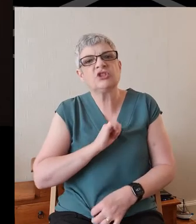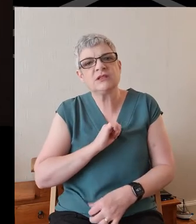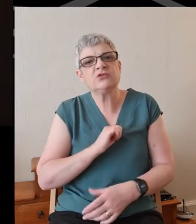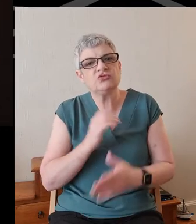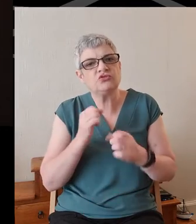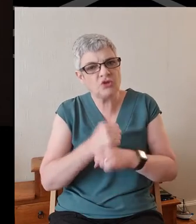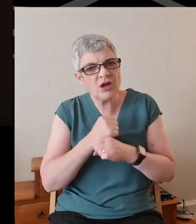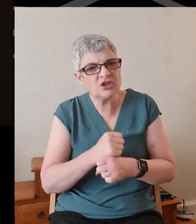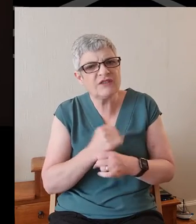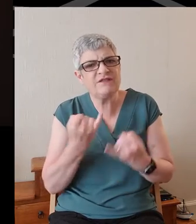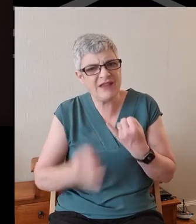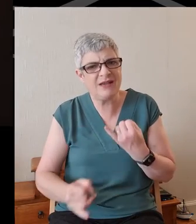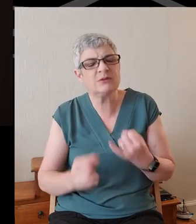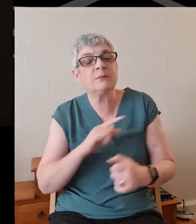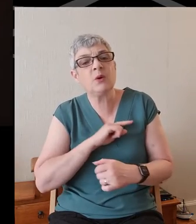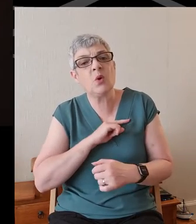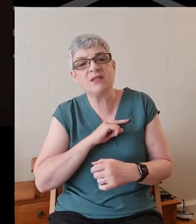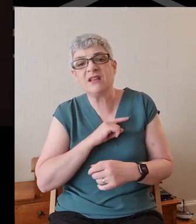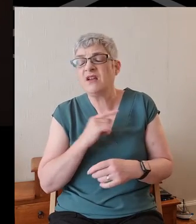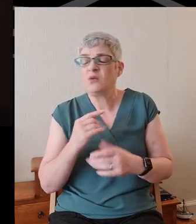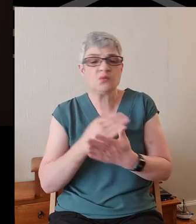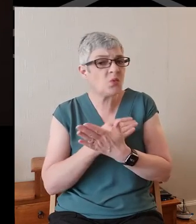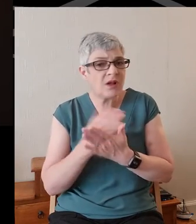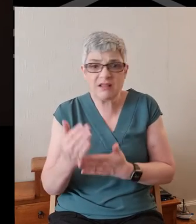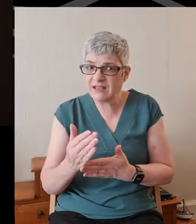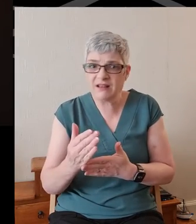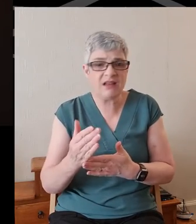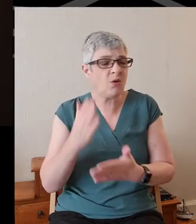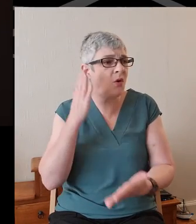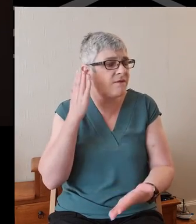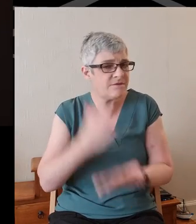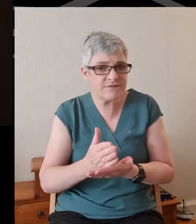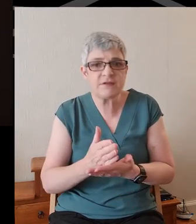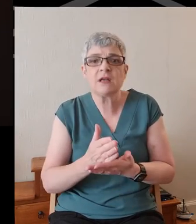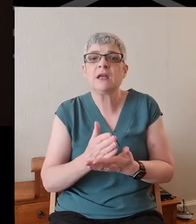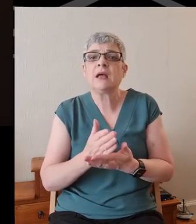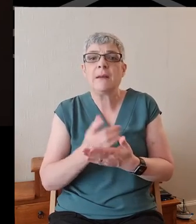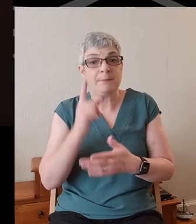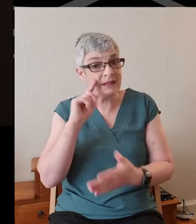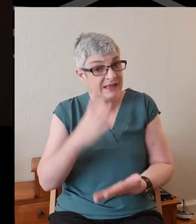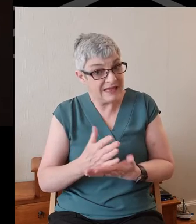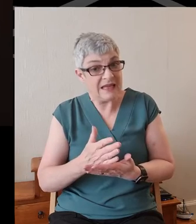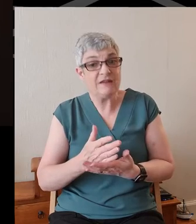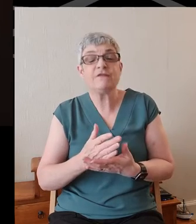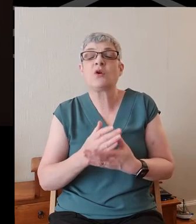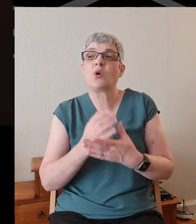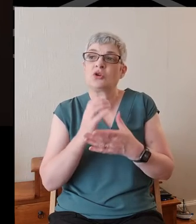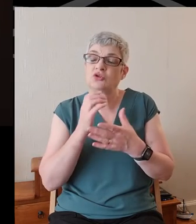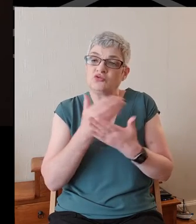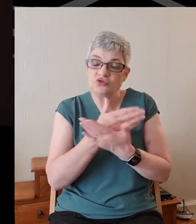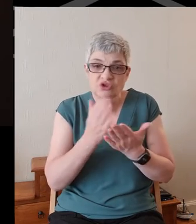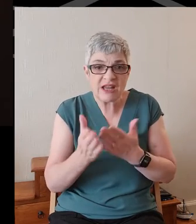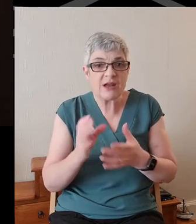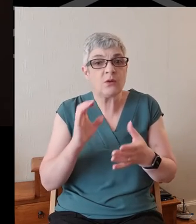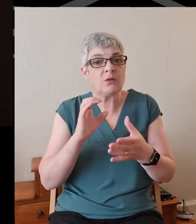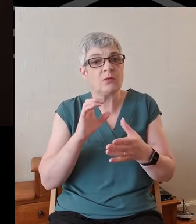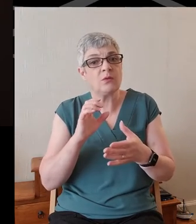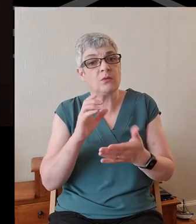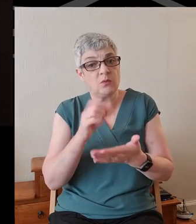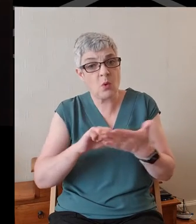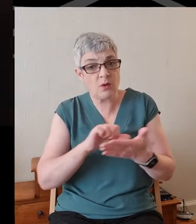that we have not clearly enough, not convincingly enough, believed and shared the hope that the gospel gives.